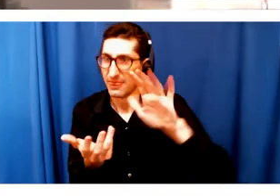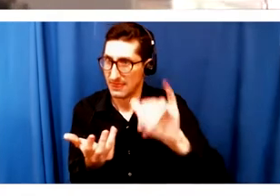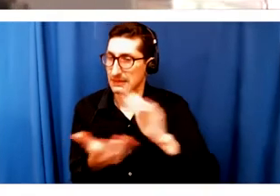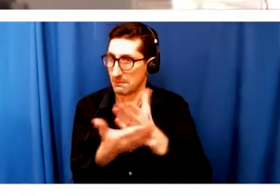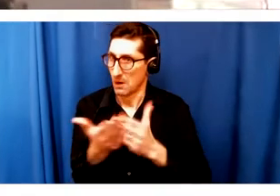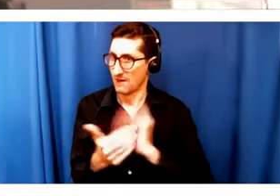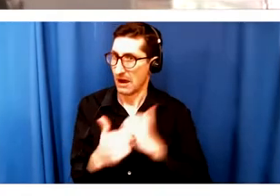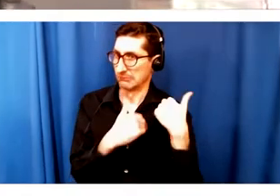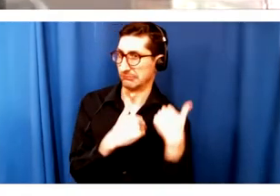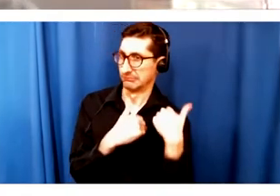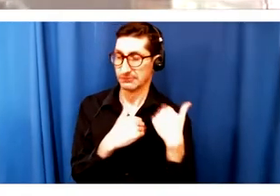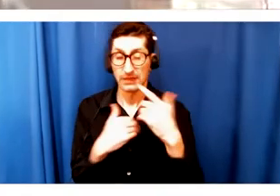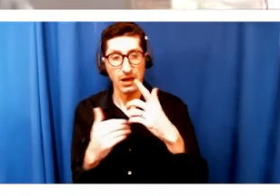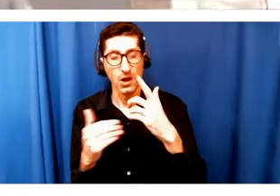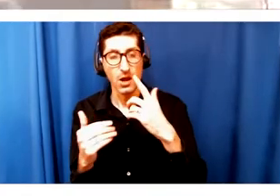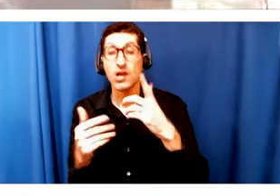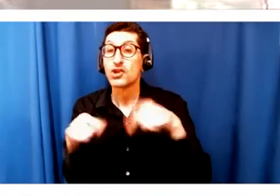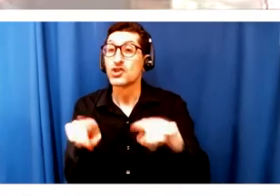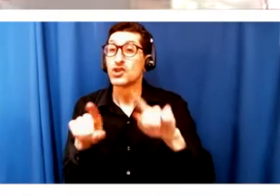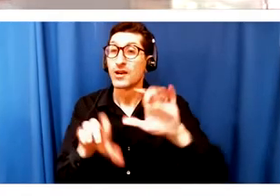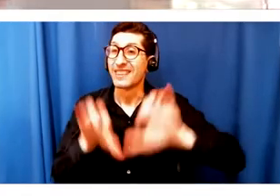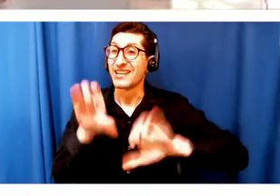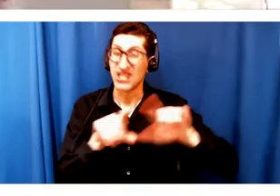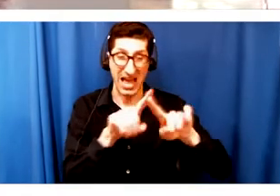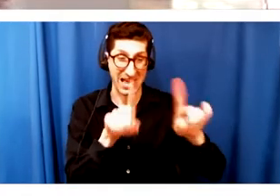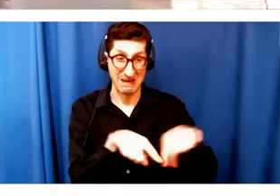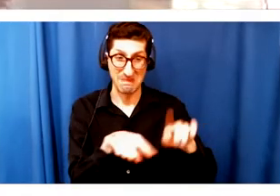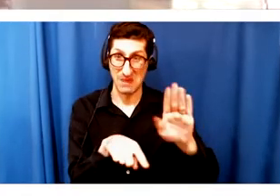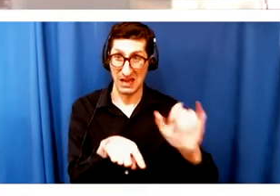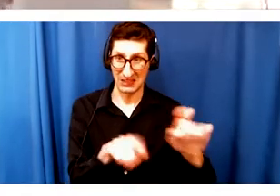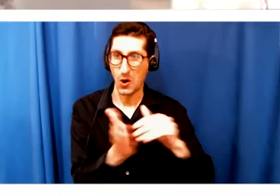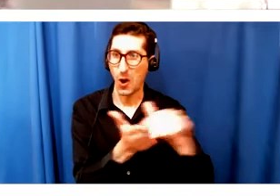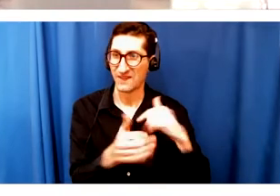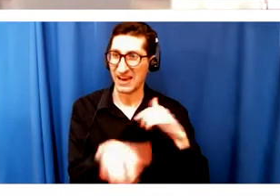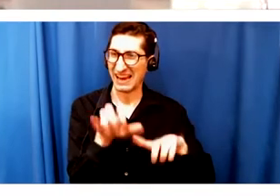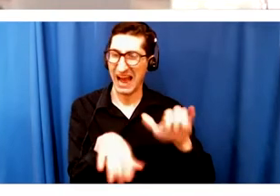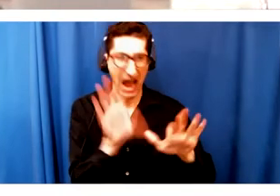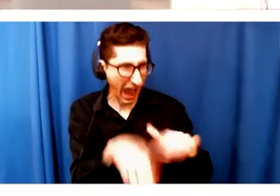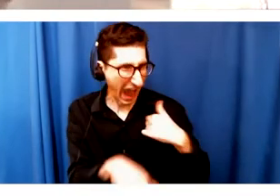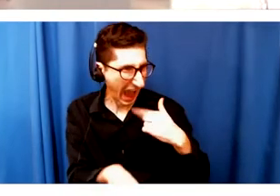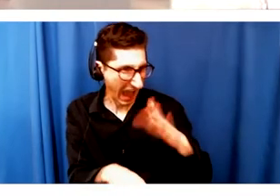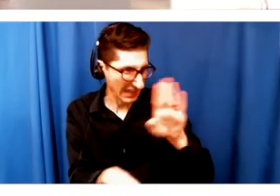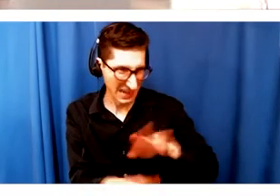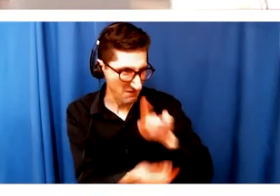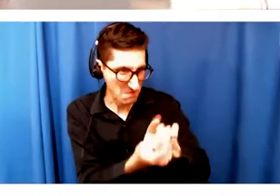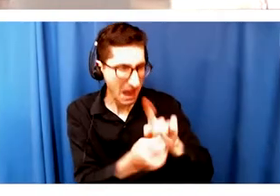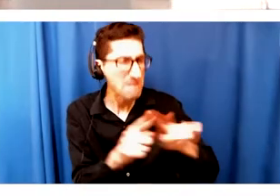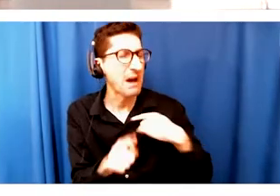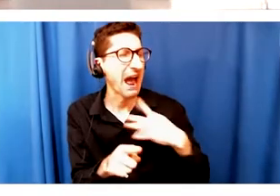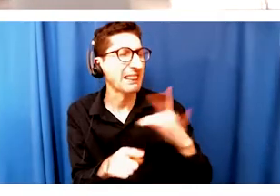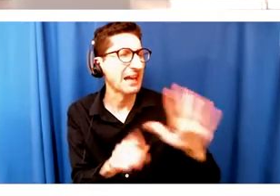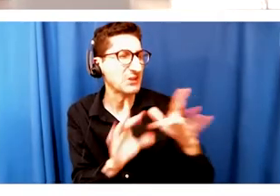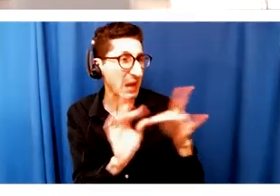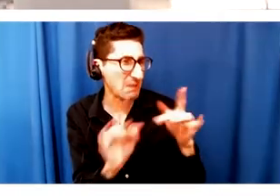the thing that we all do in the chat. Hey, I've never met you before. I really liked what you had to say. Can I get, like, 10 minutes of your time to